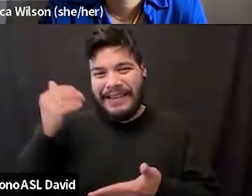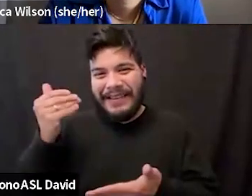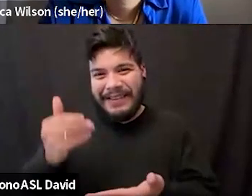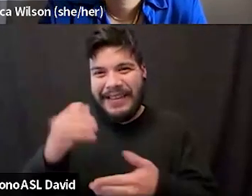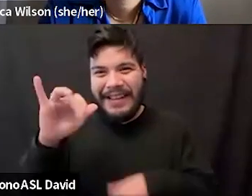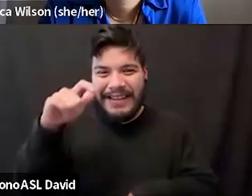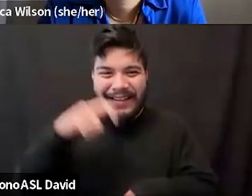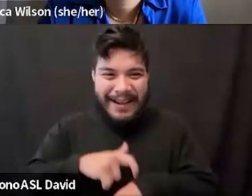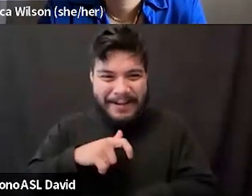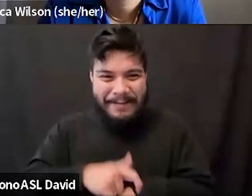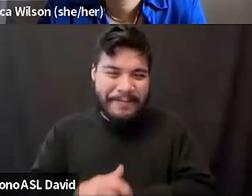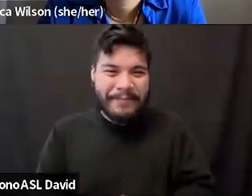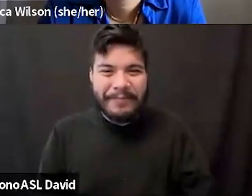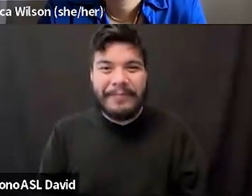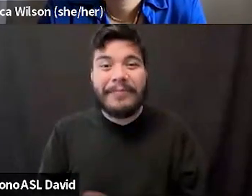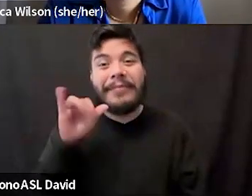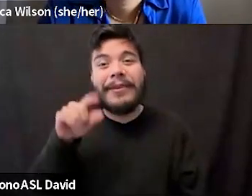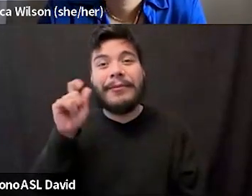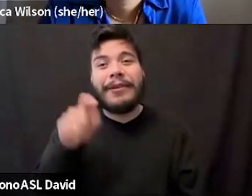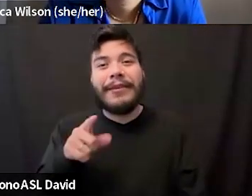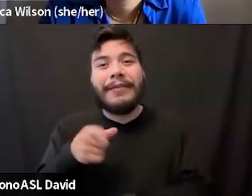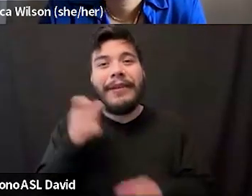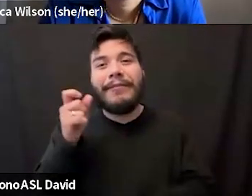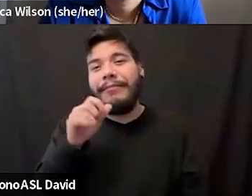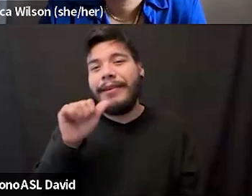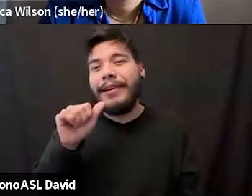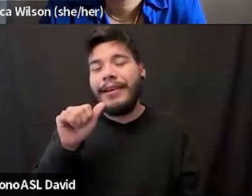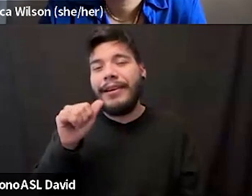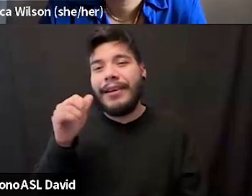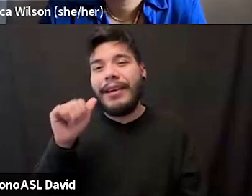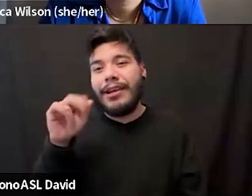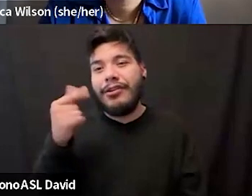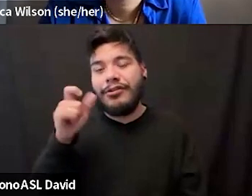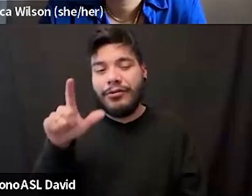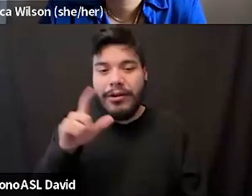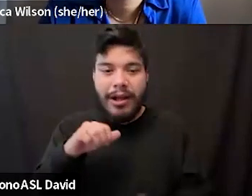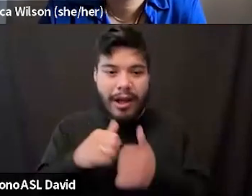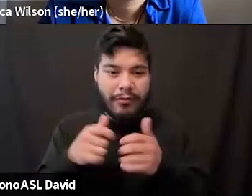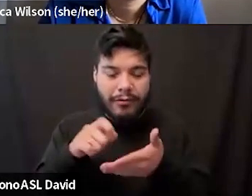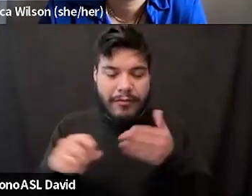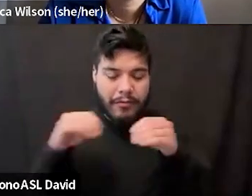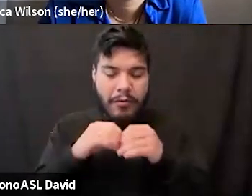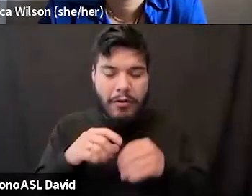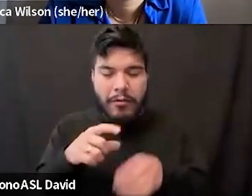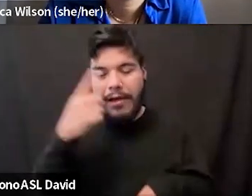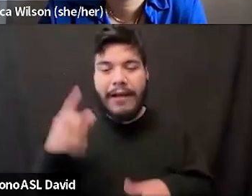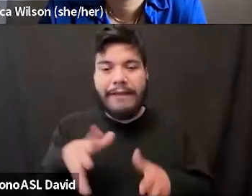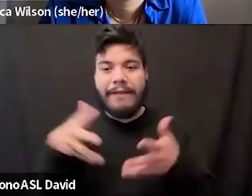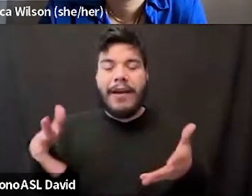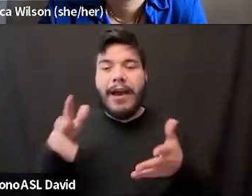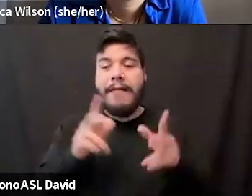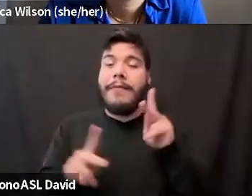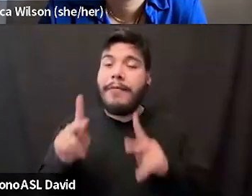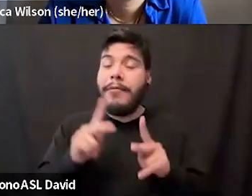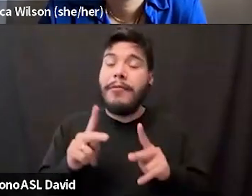time. This question comes from Angel, who asks, how can we bring more fat Black folks who exist at the largest